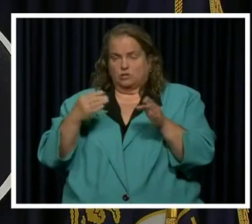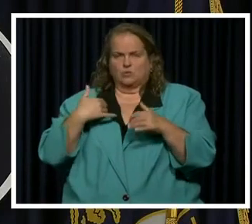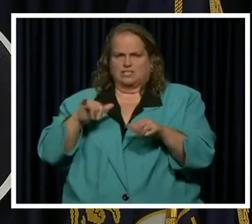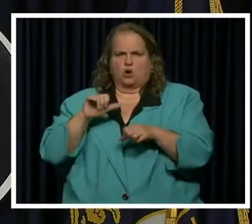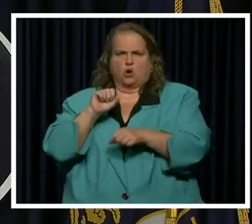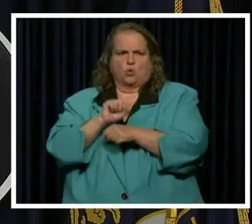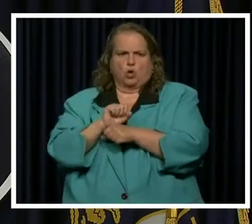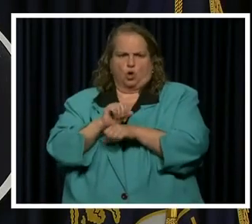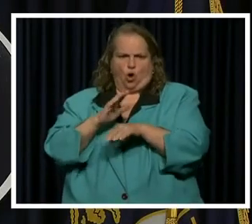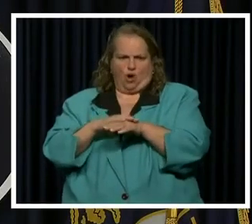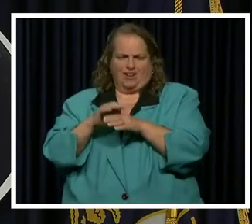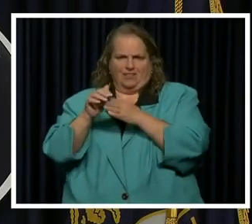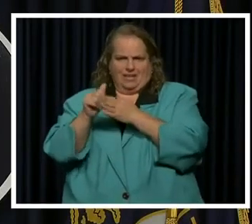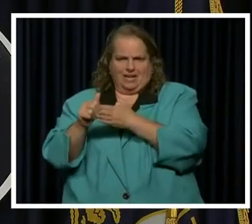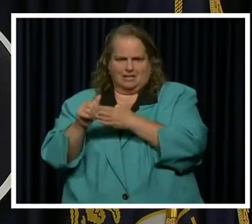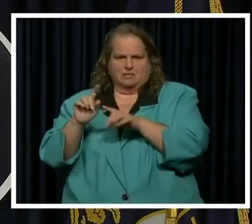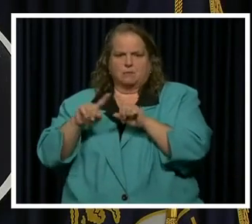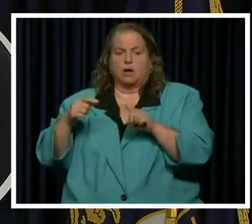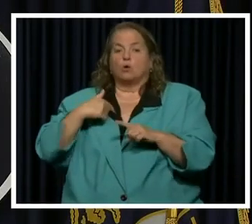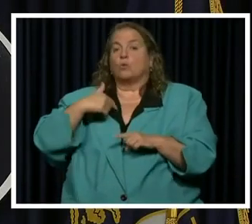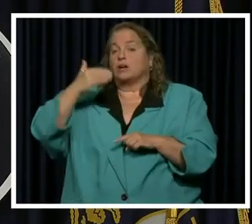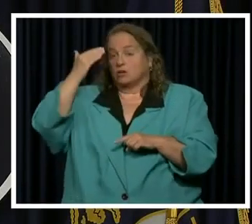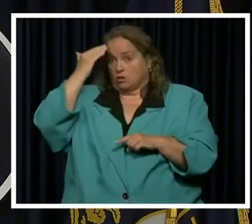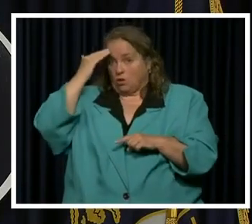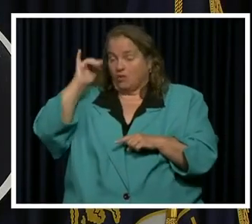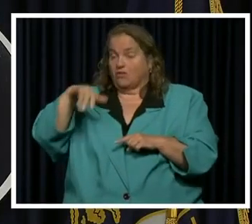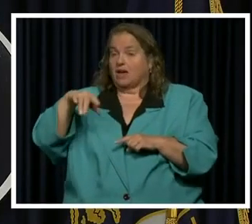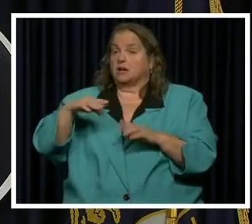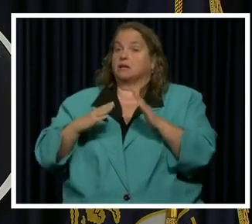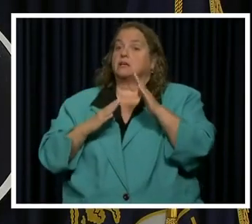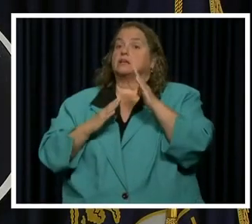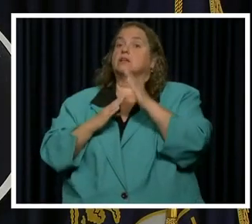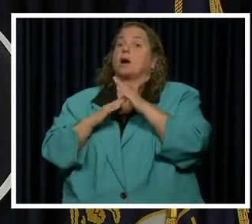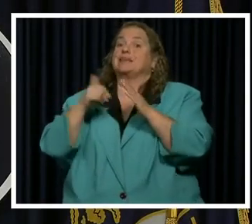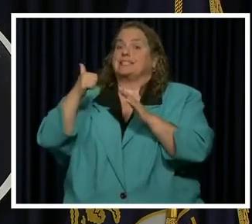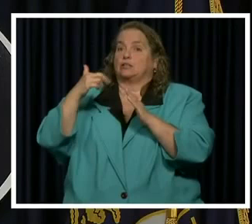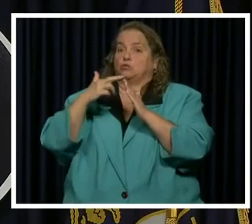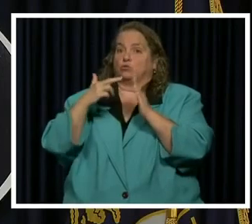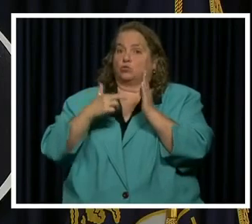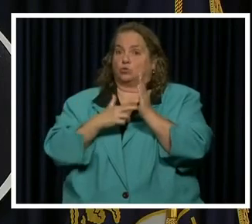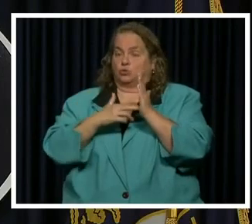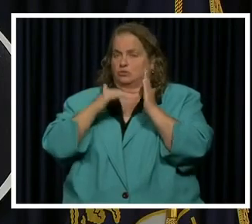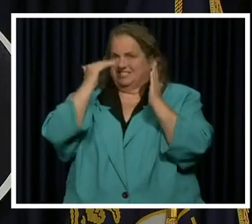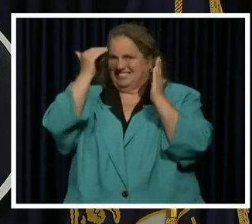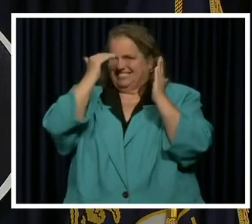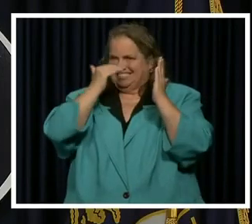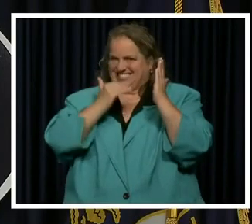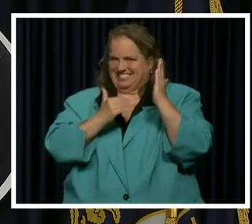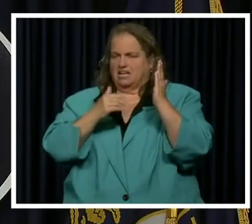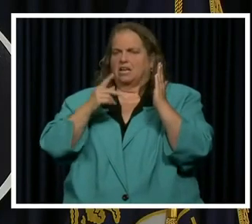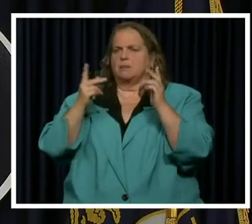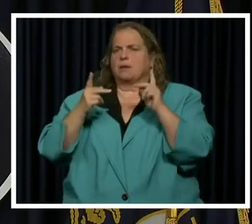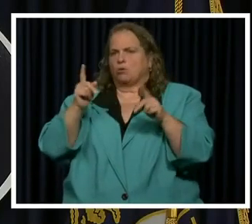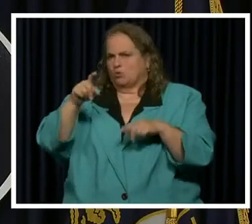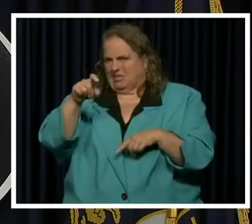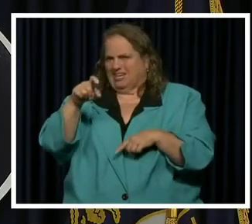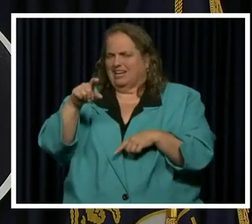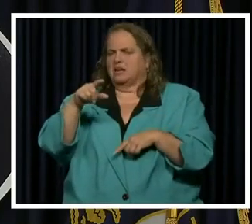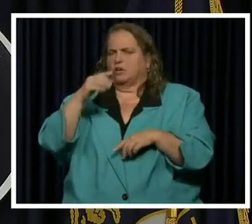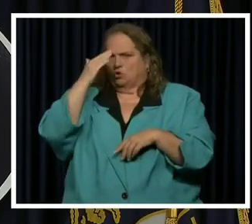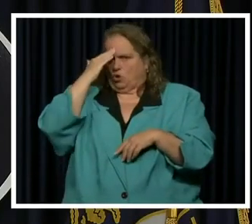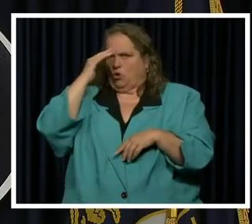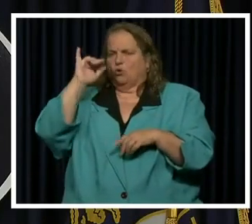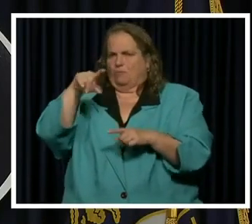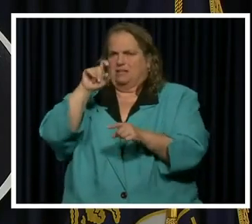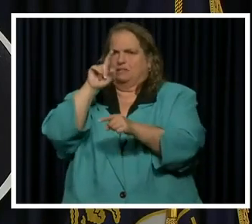still working on the guidance, but we know with with the top 10 rules that we need to give people a little bit of advance notice to